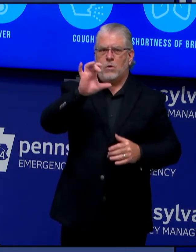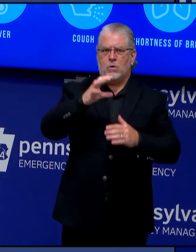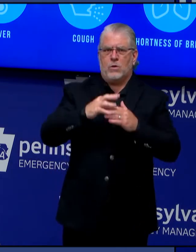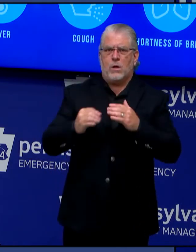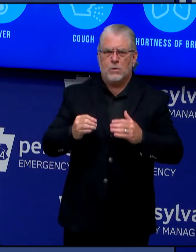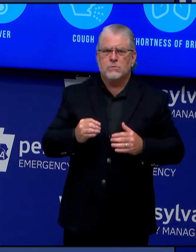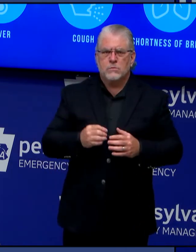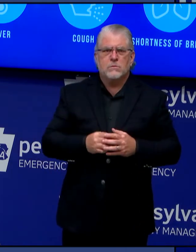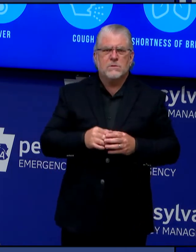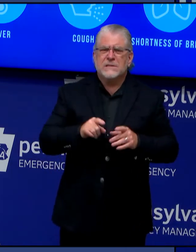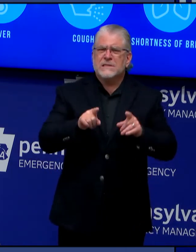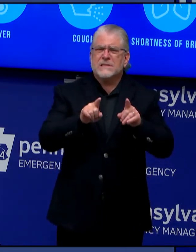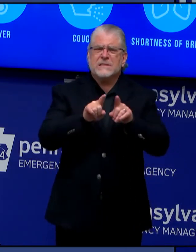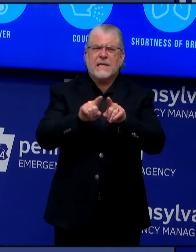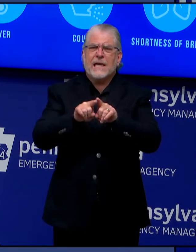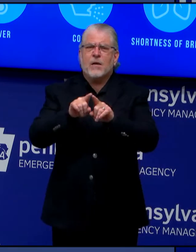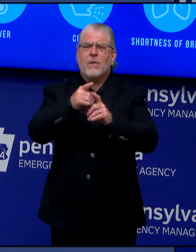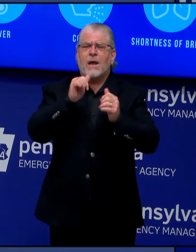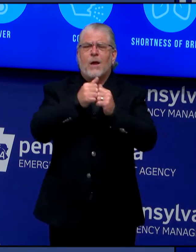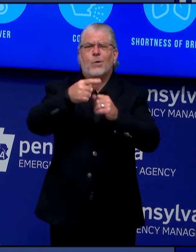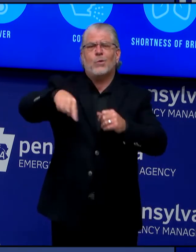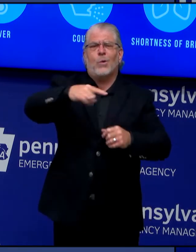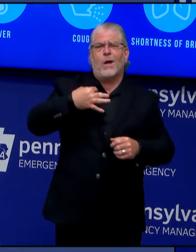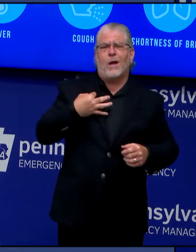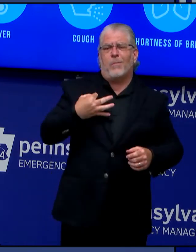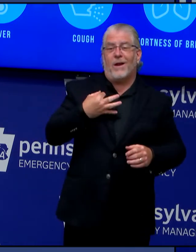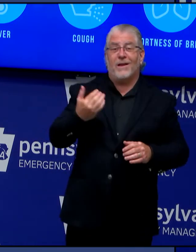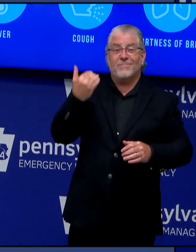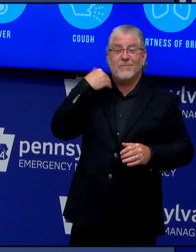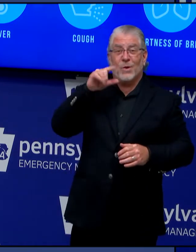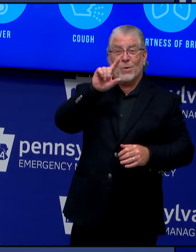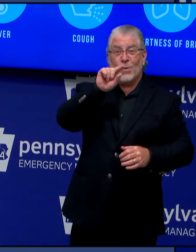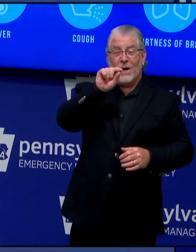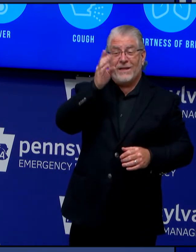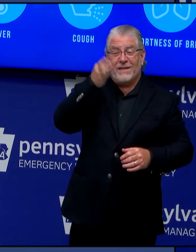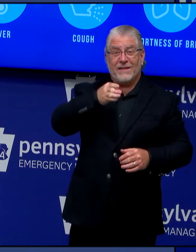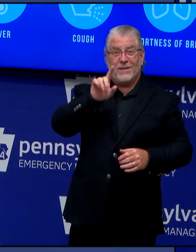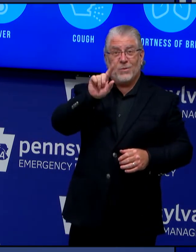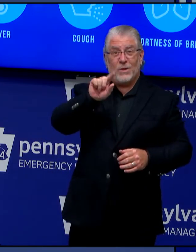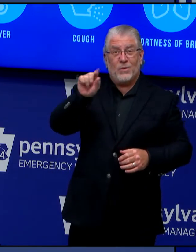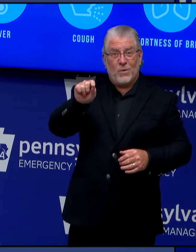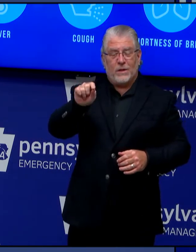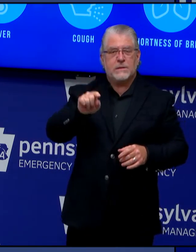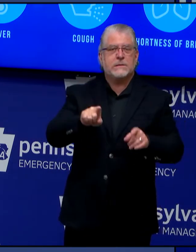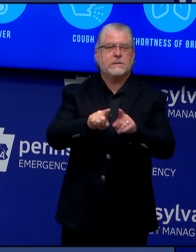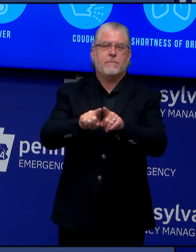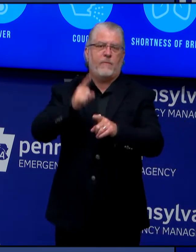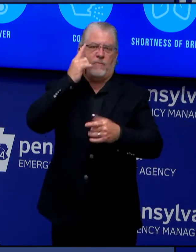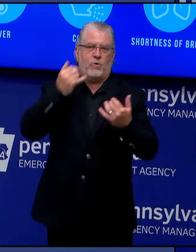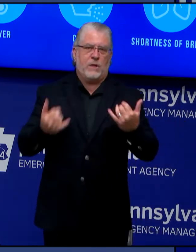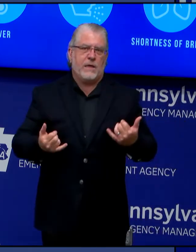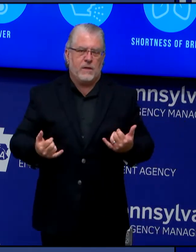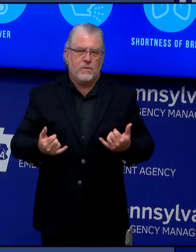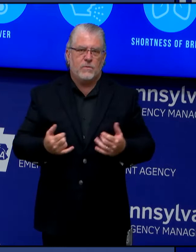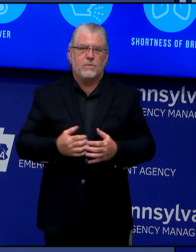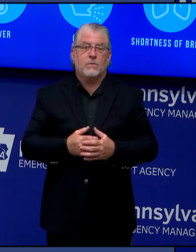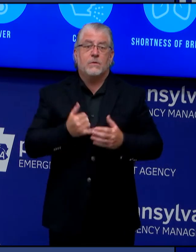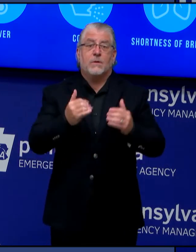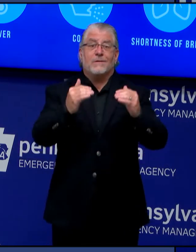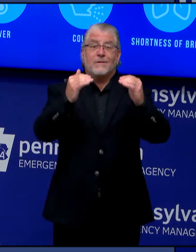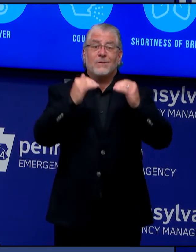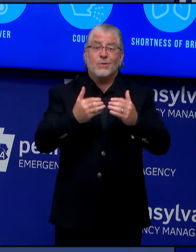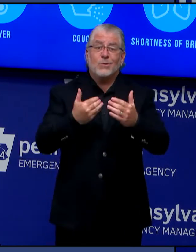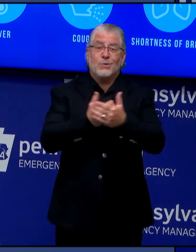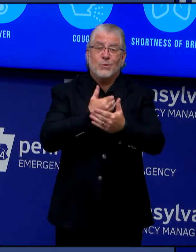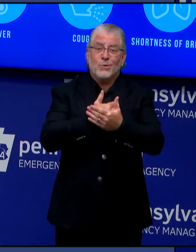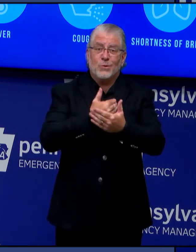2019-2020 LIHEAP season. The new Emergency Assistance Program, or EAP, provides